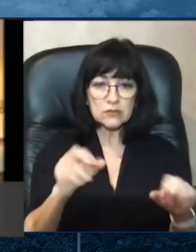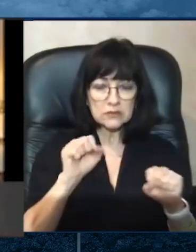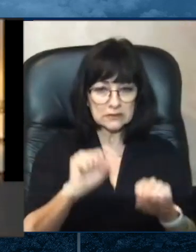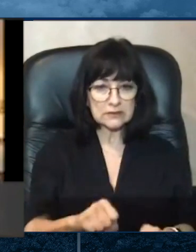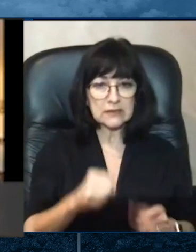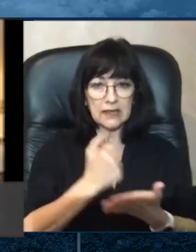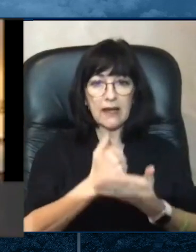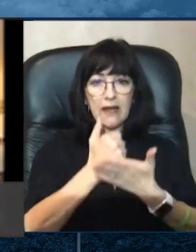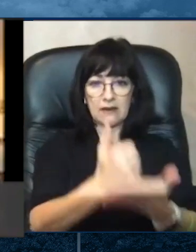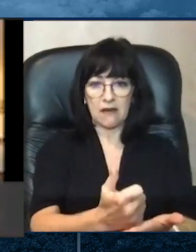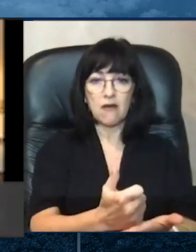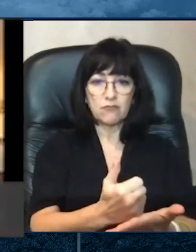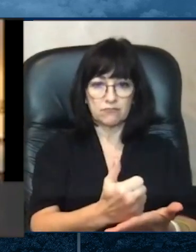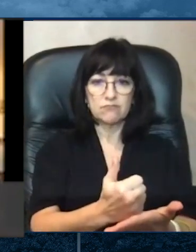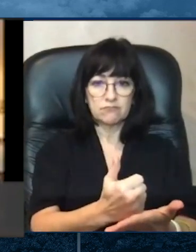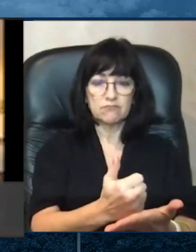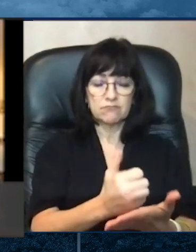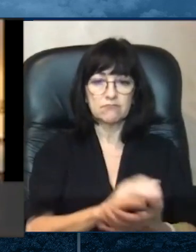the counties.